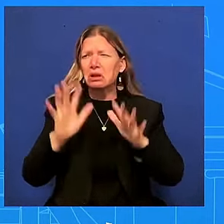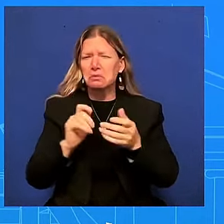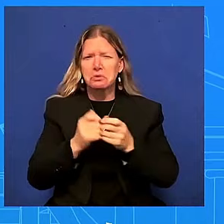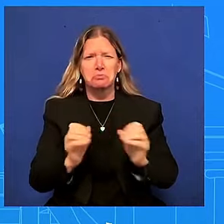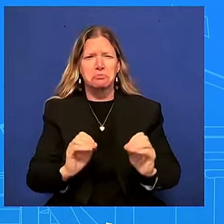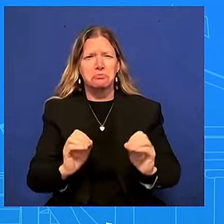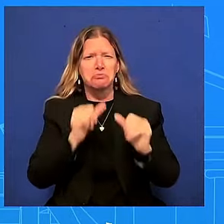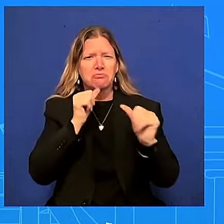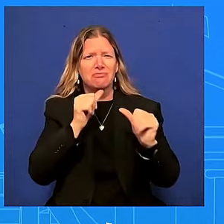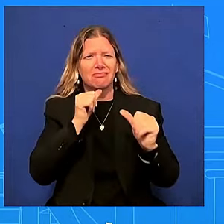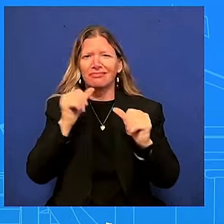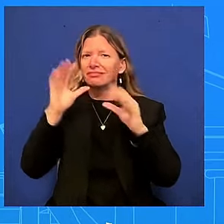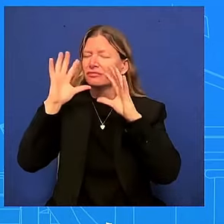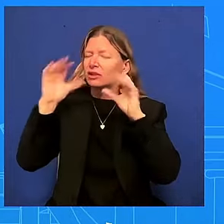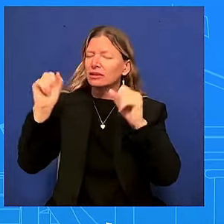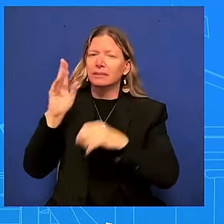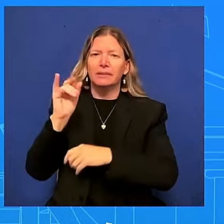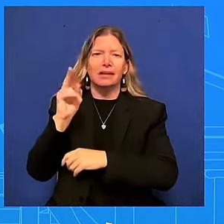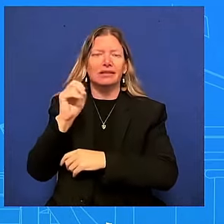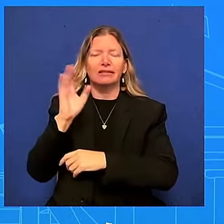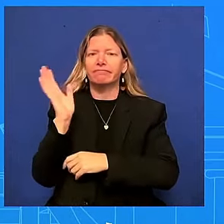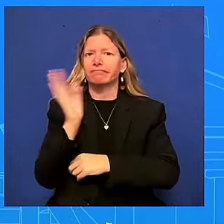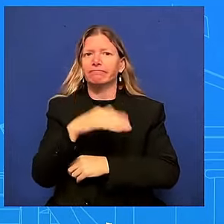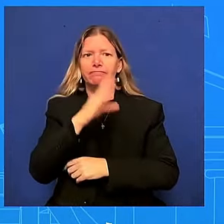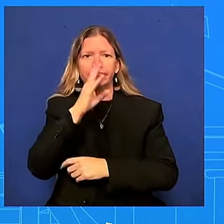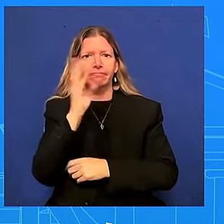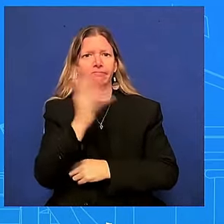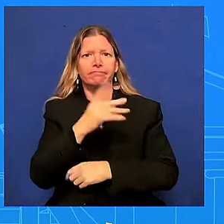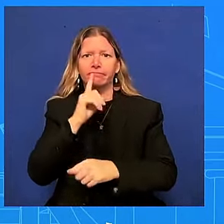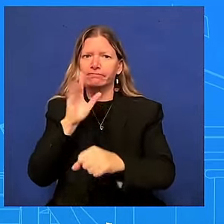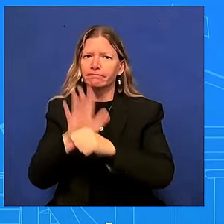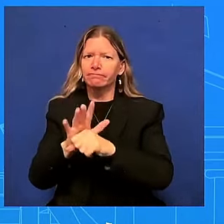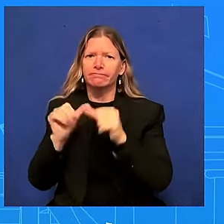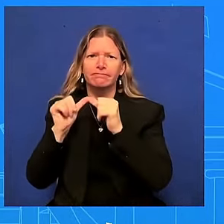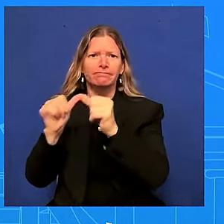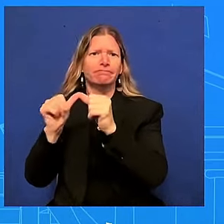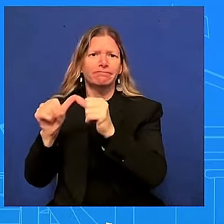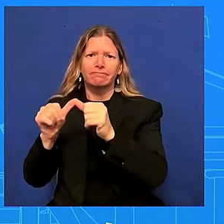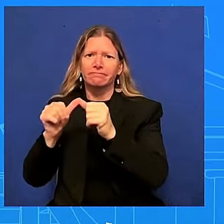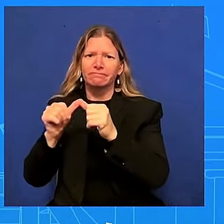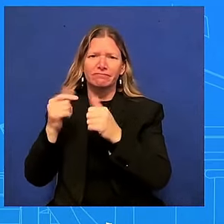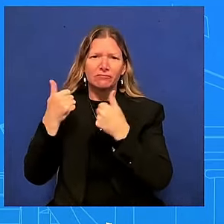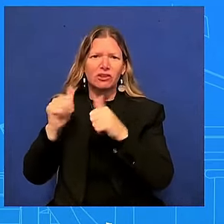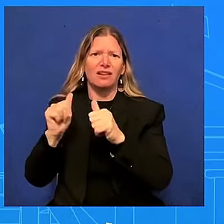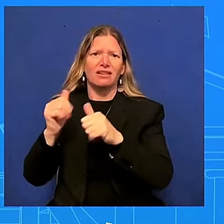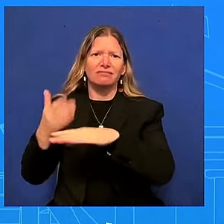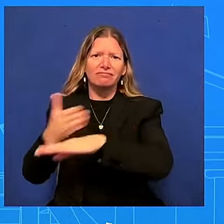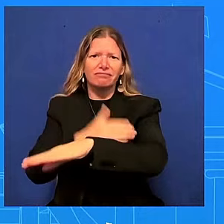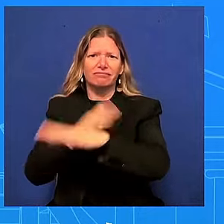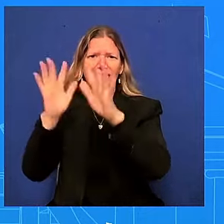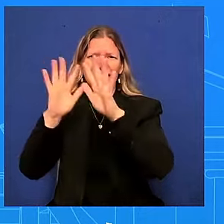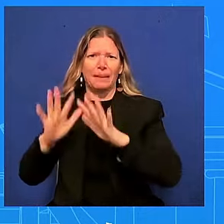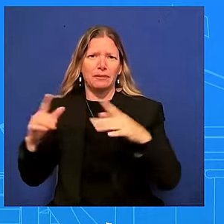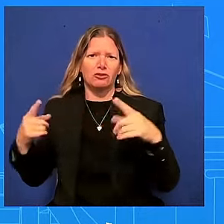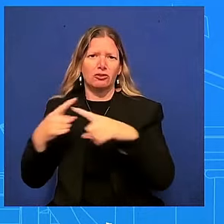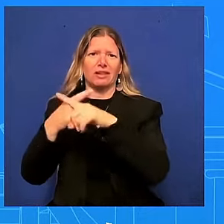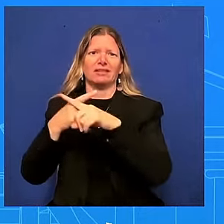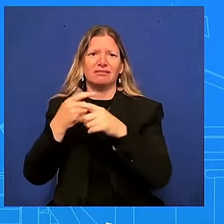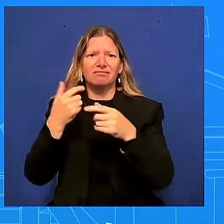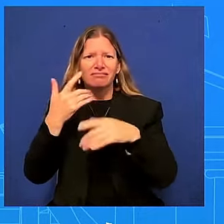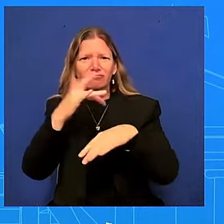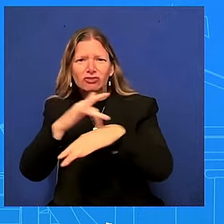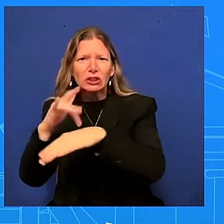why we will continue taking action to transition to a clean energy future and reduce emissions creating good